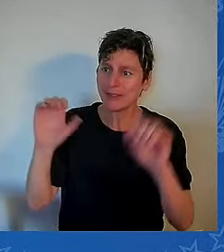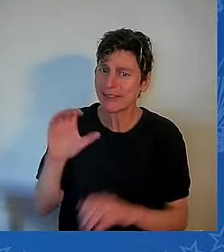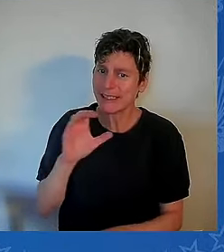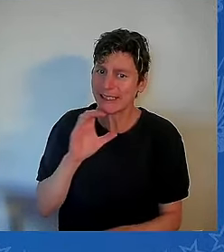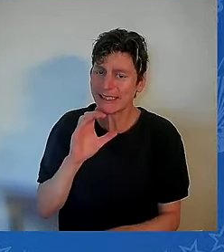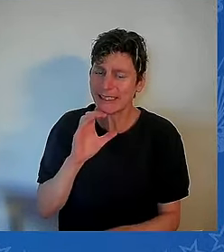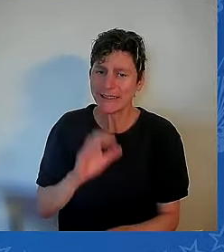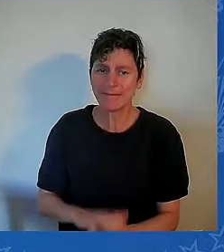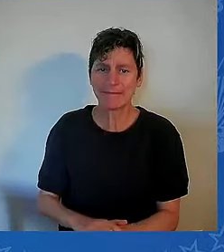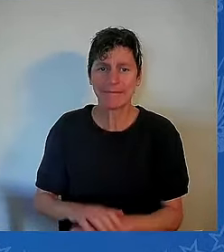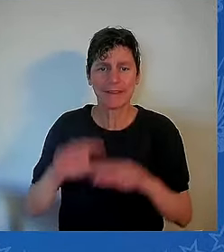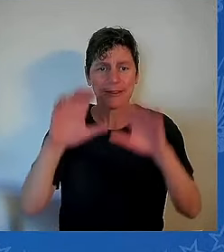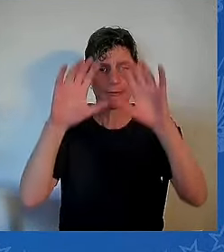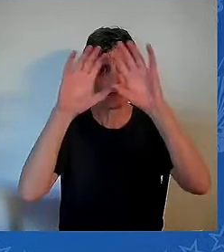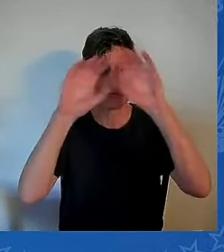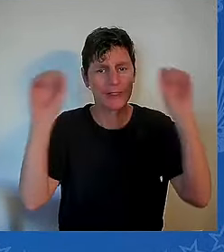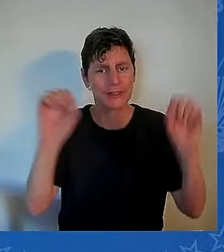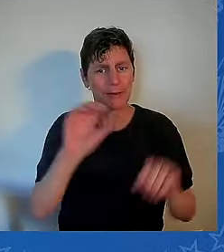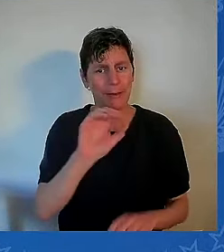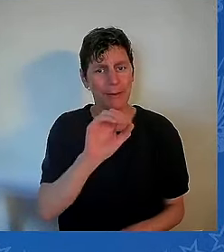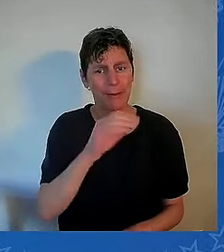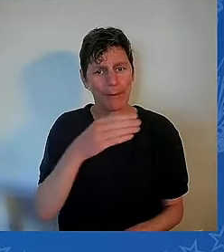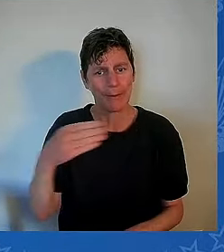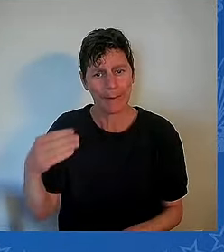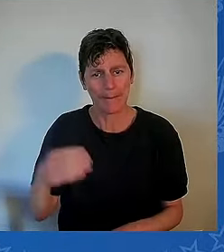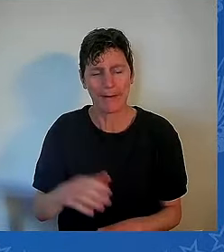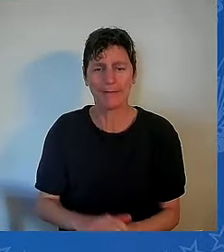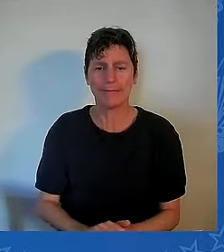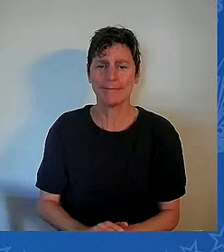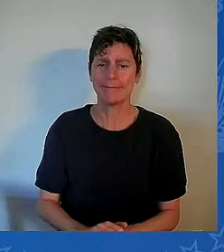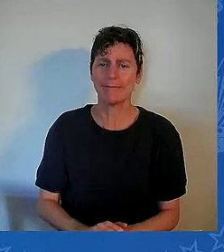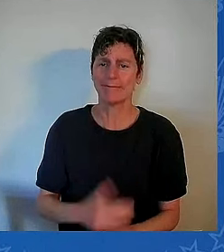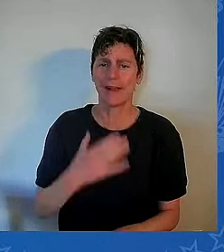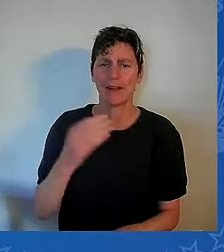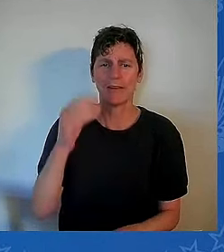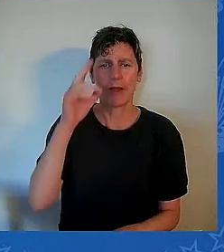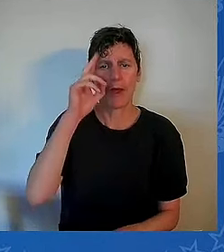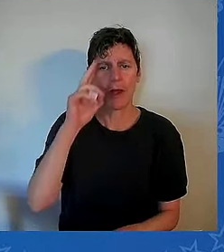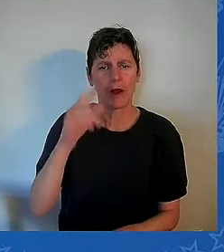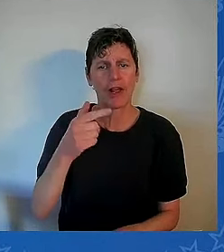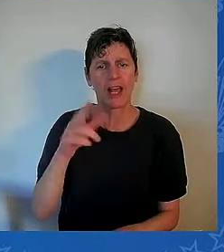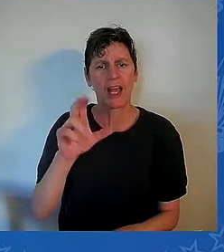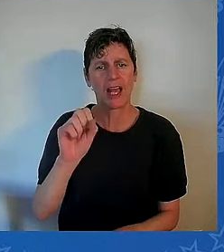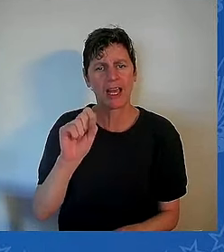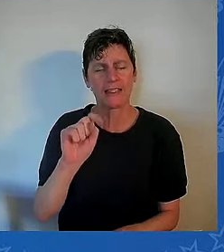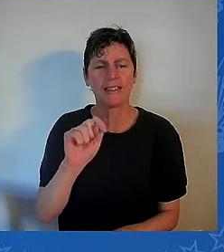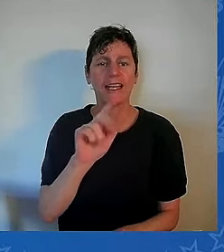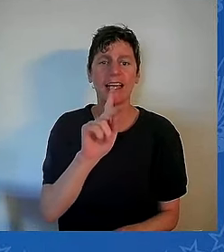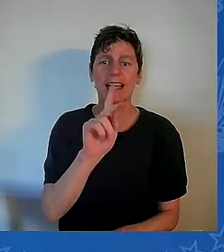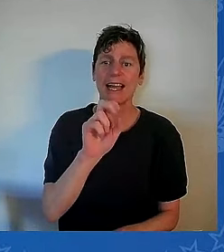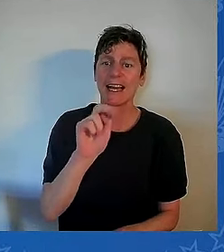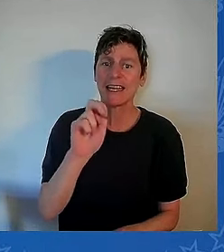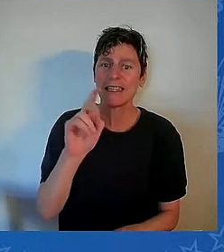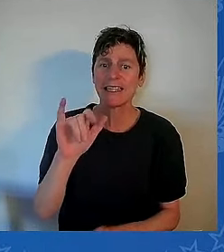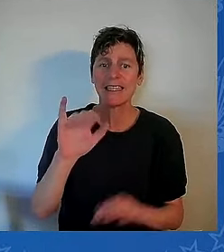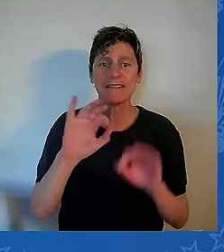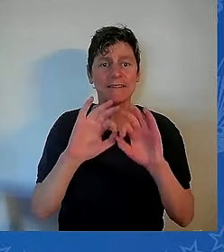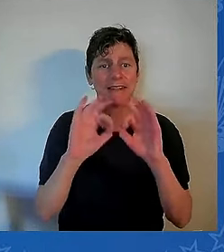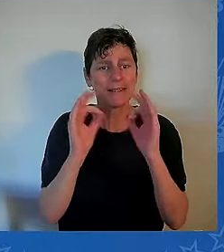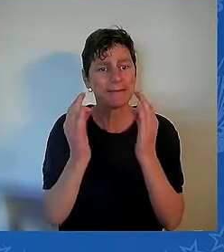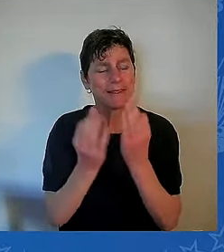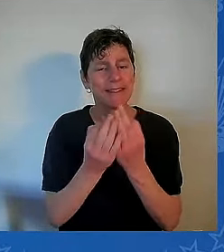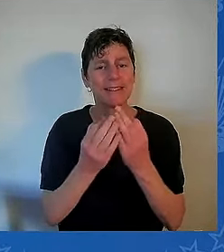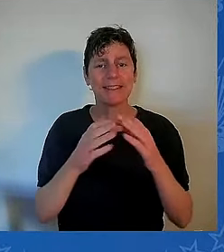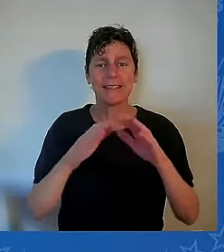The Kennedy family, children, grandchildren, great-grandchildren, and extended family. It's been an emotional journey